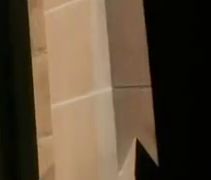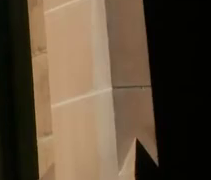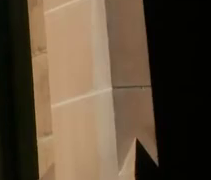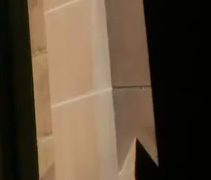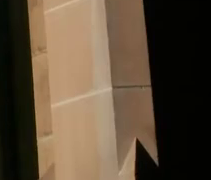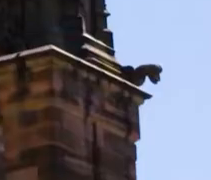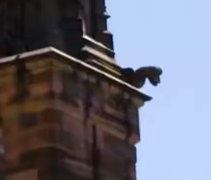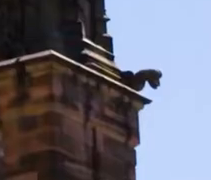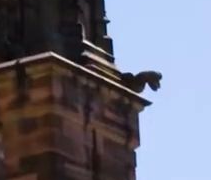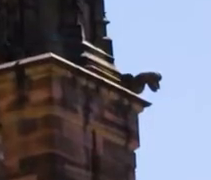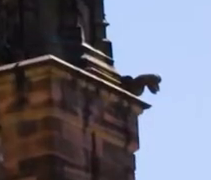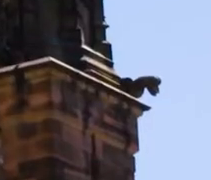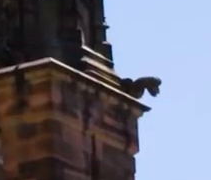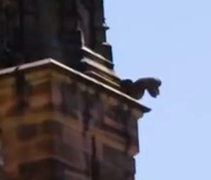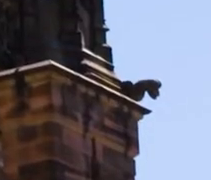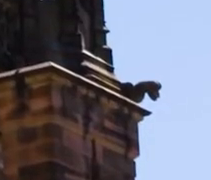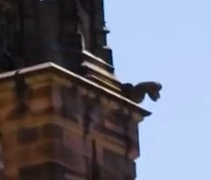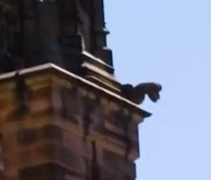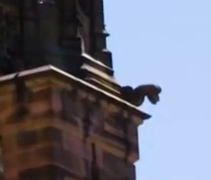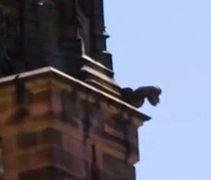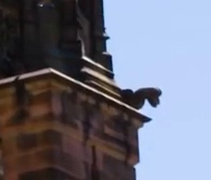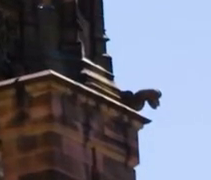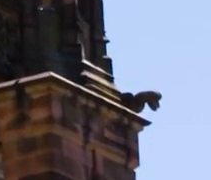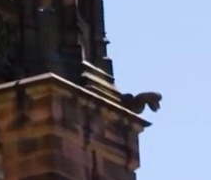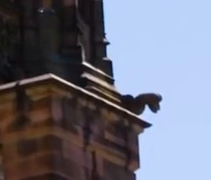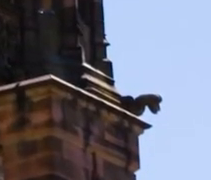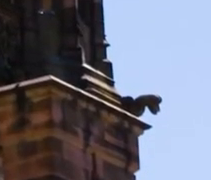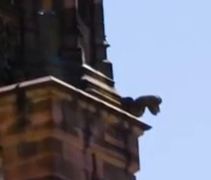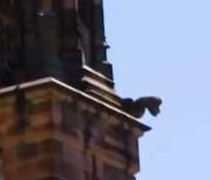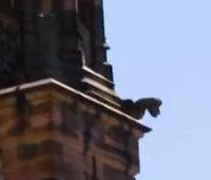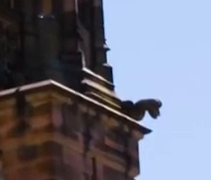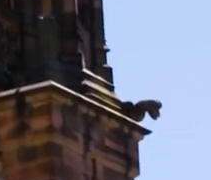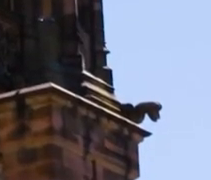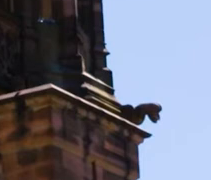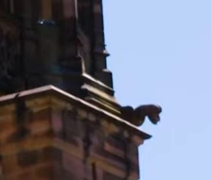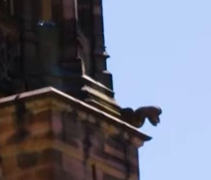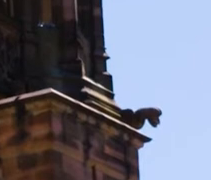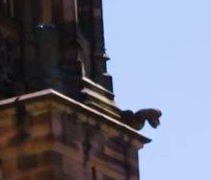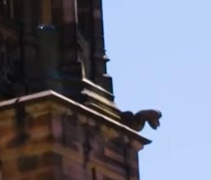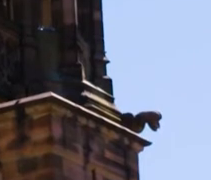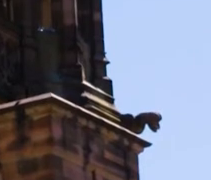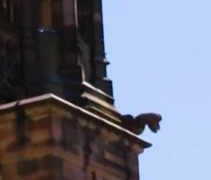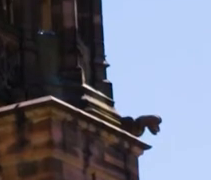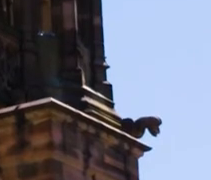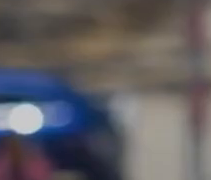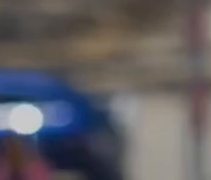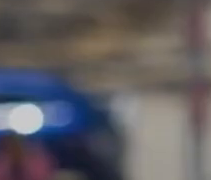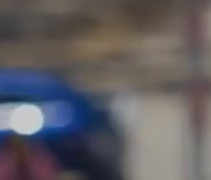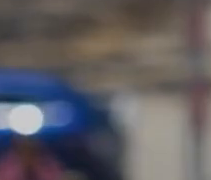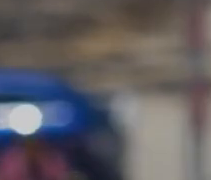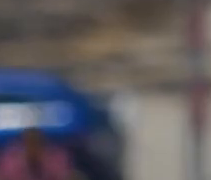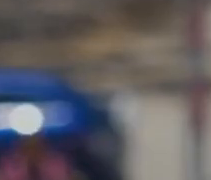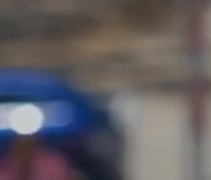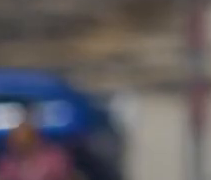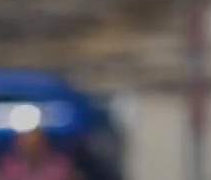Bundjalung country to the north and mortar that was made from lime and shells that was found on site at this place. Our